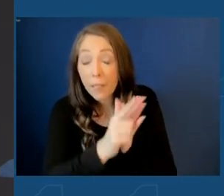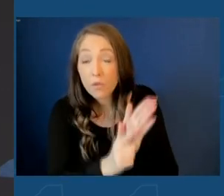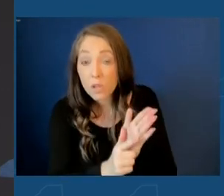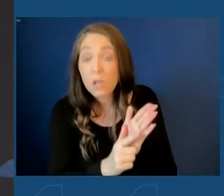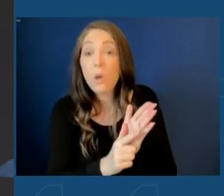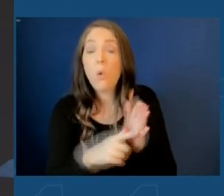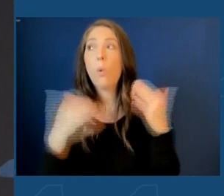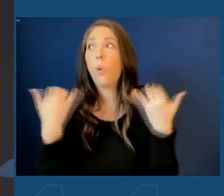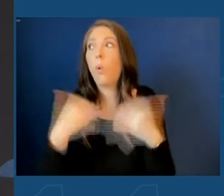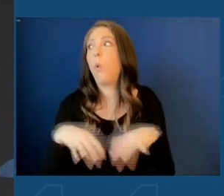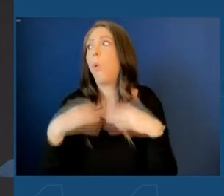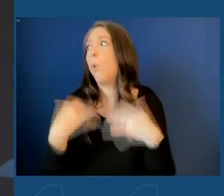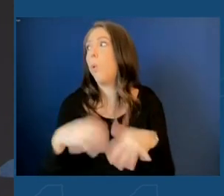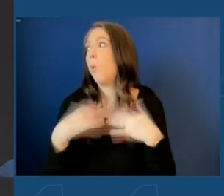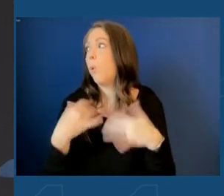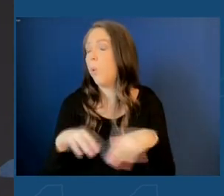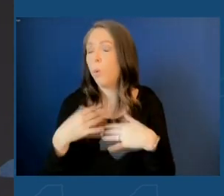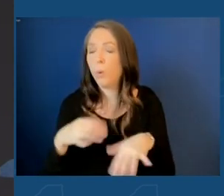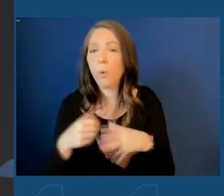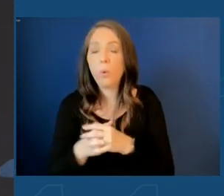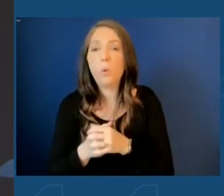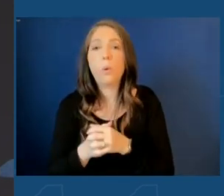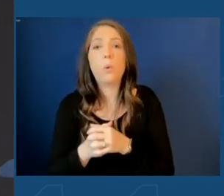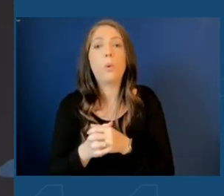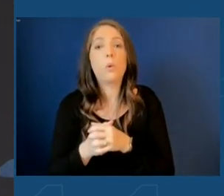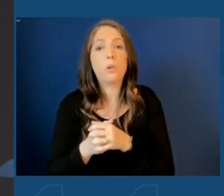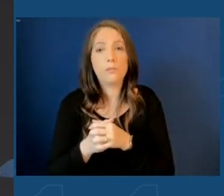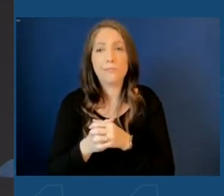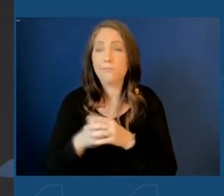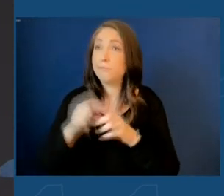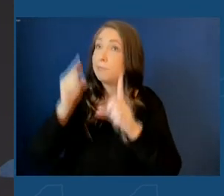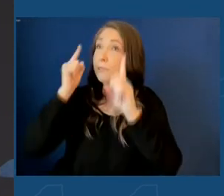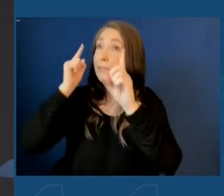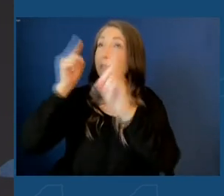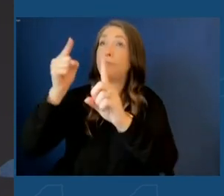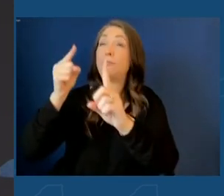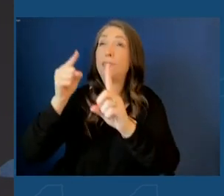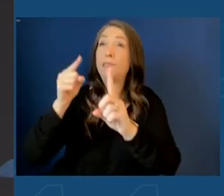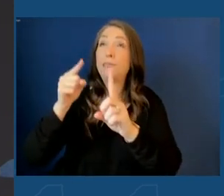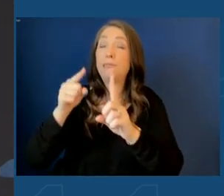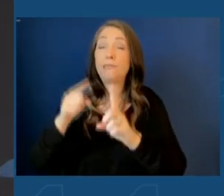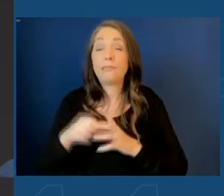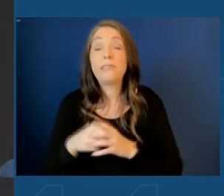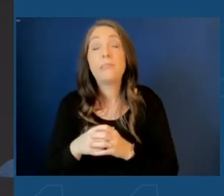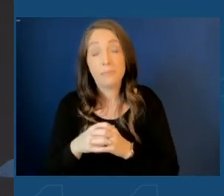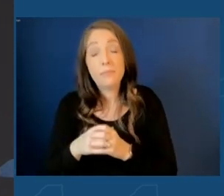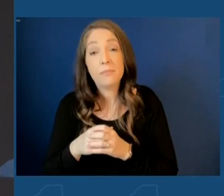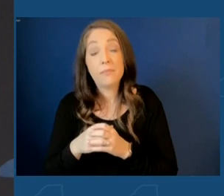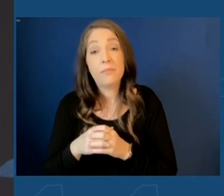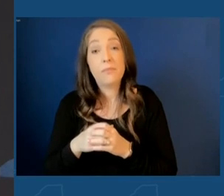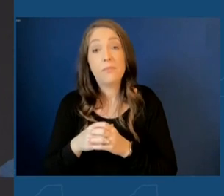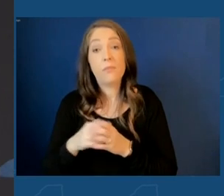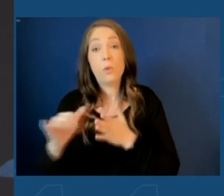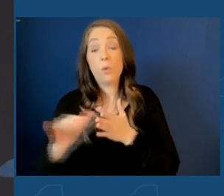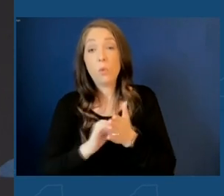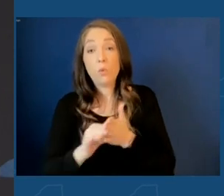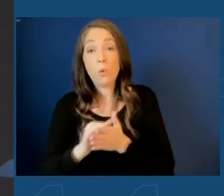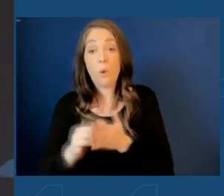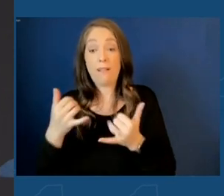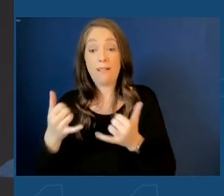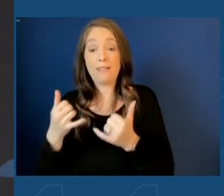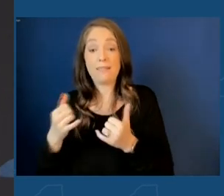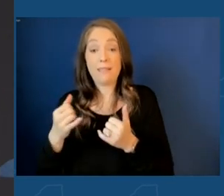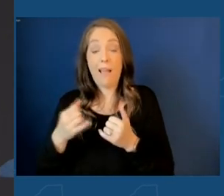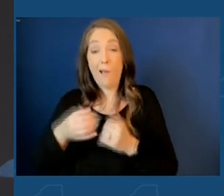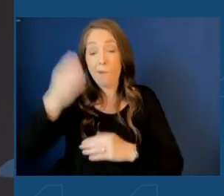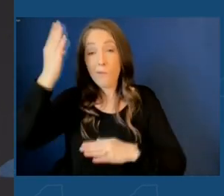of its ambition and the swiftness of its payoff. To put New York State at the front of the line for semiconductor reshoring opportunities,